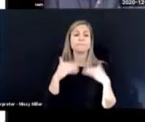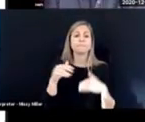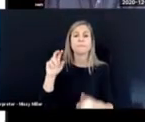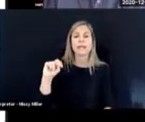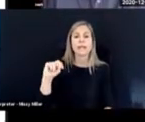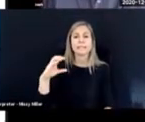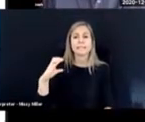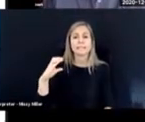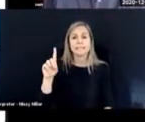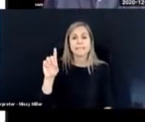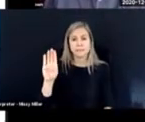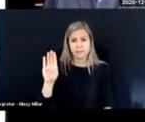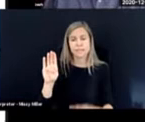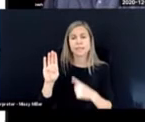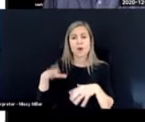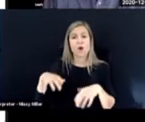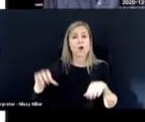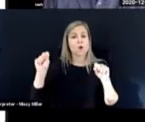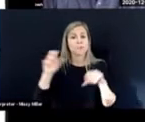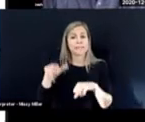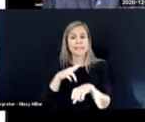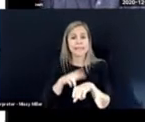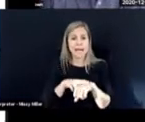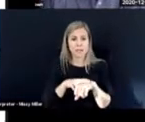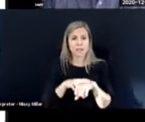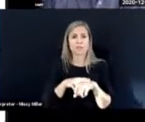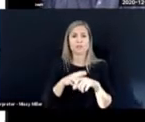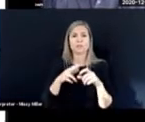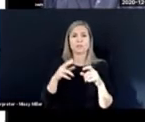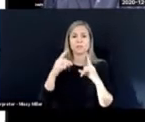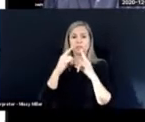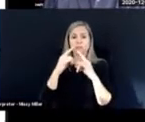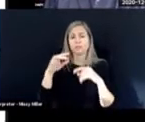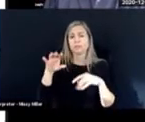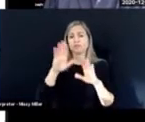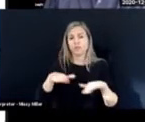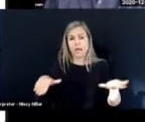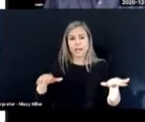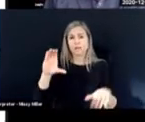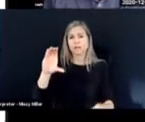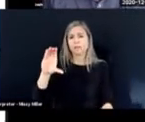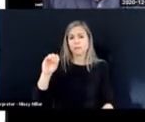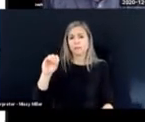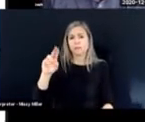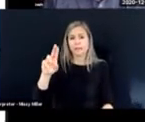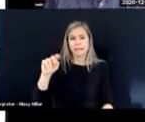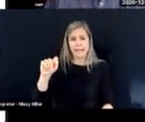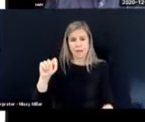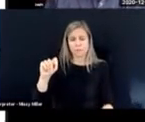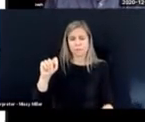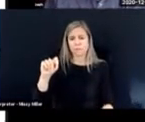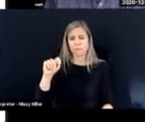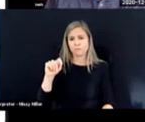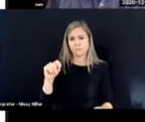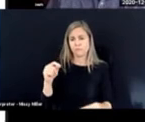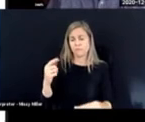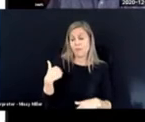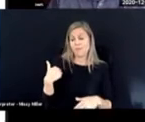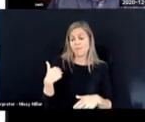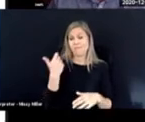And NCDB also hosts the National Child Count, or the Deaf-Blind Census.